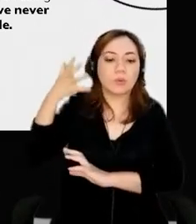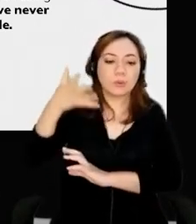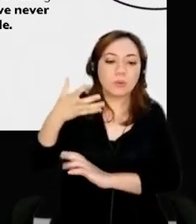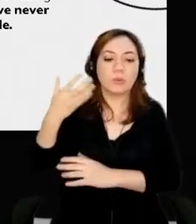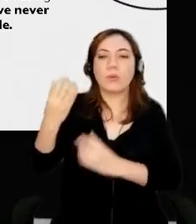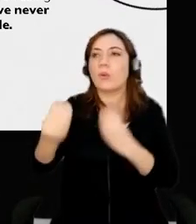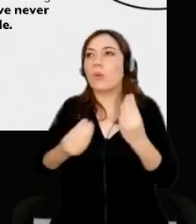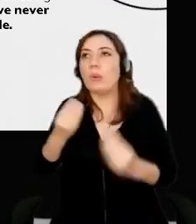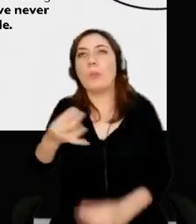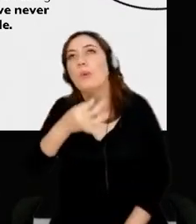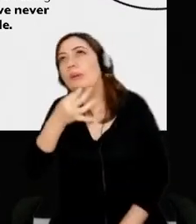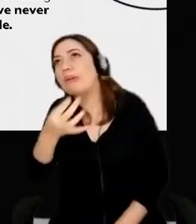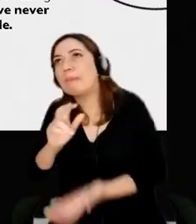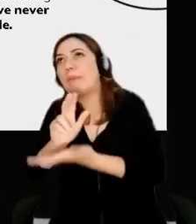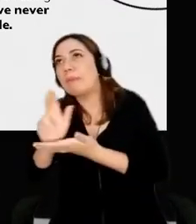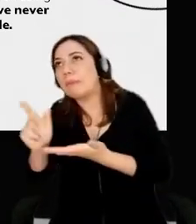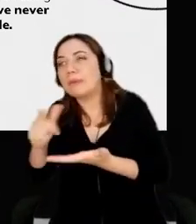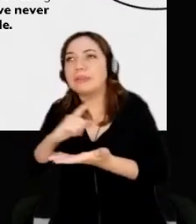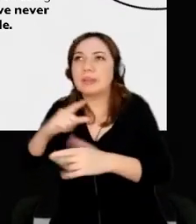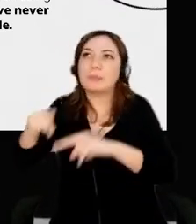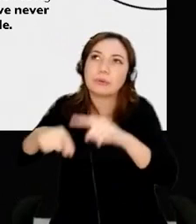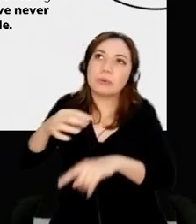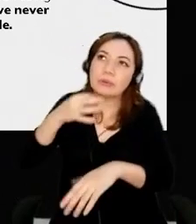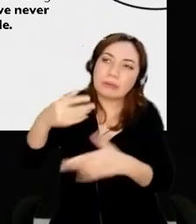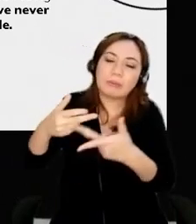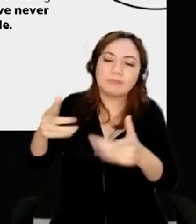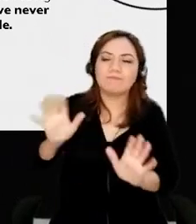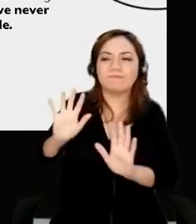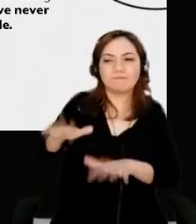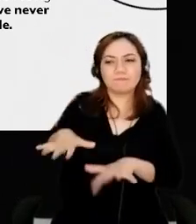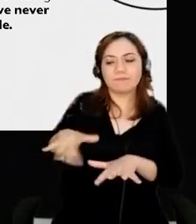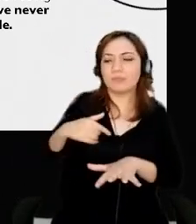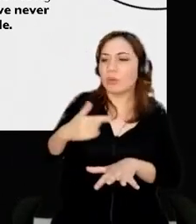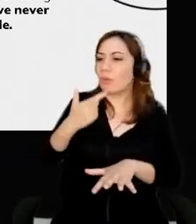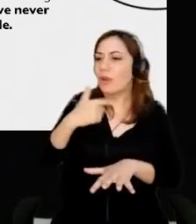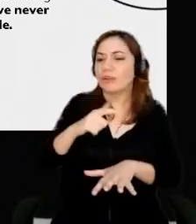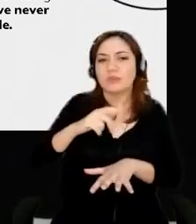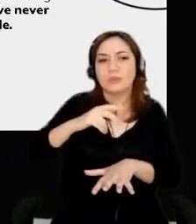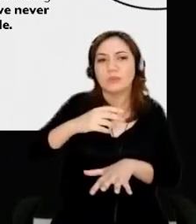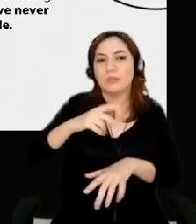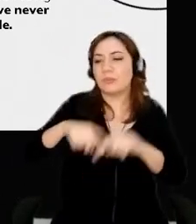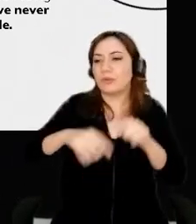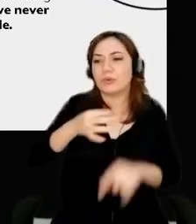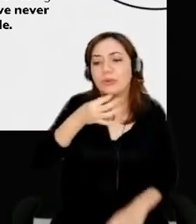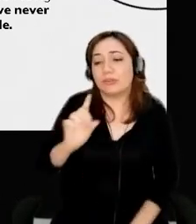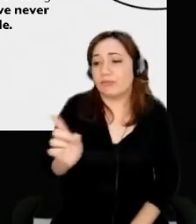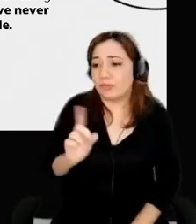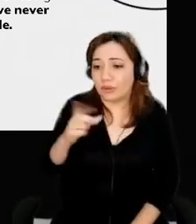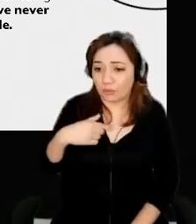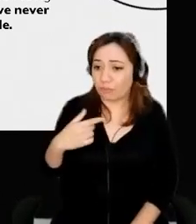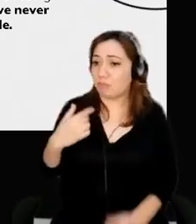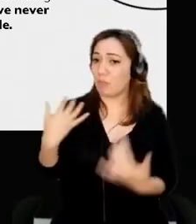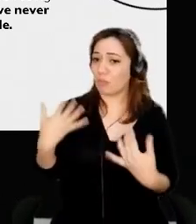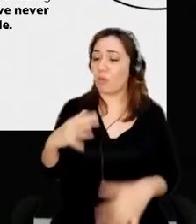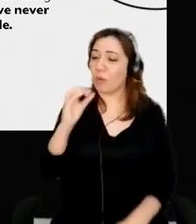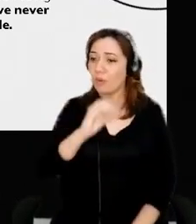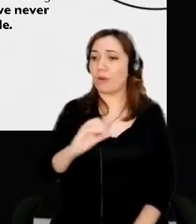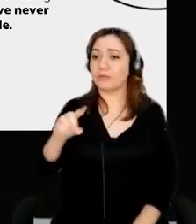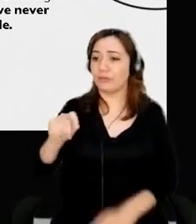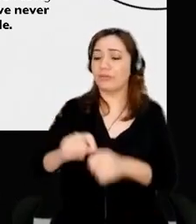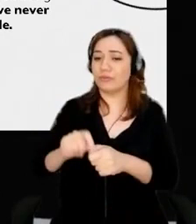is and what a terrible product it is. I don't think it's a terrible product. I think it's fantastic that they did that product. I think it's wonderful that they